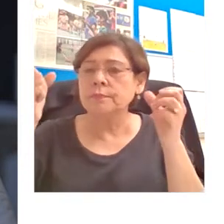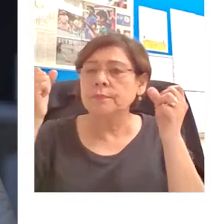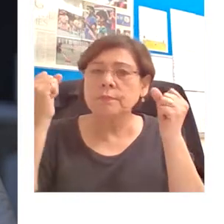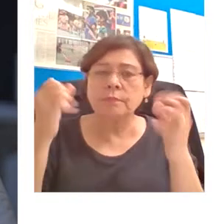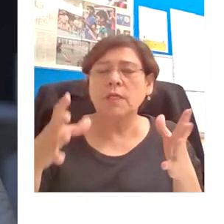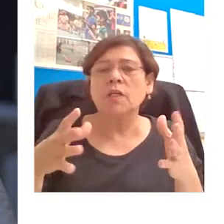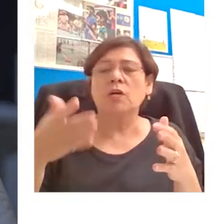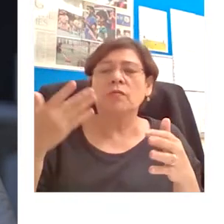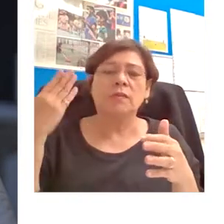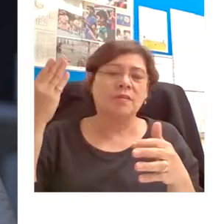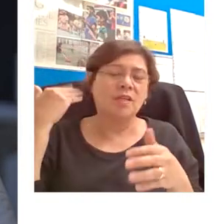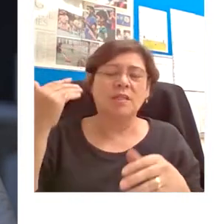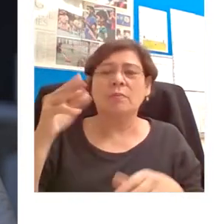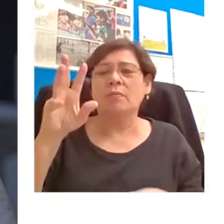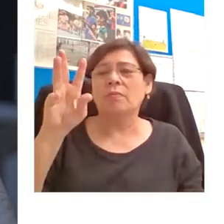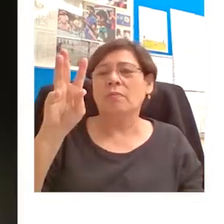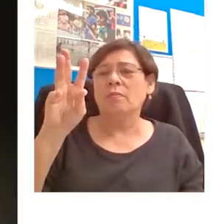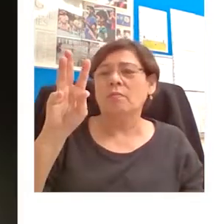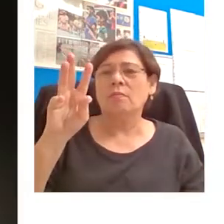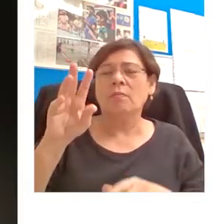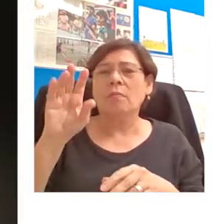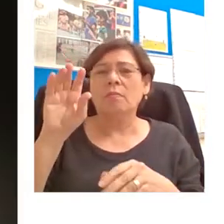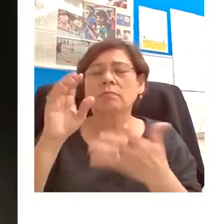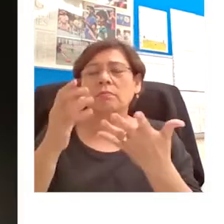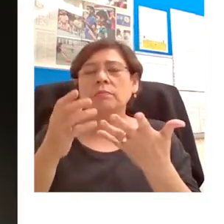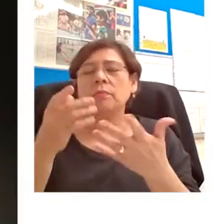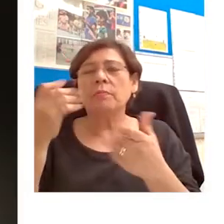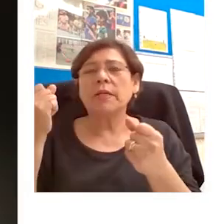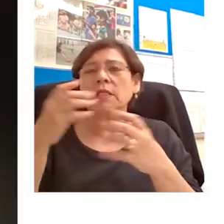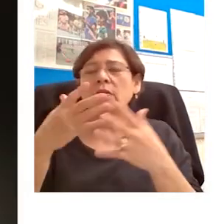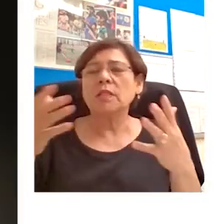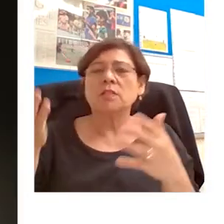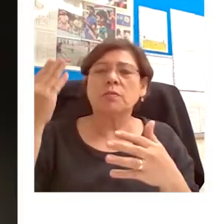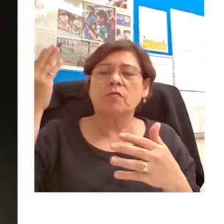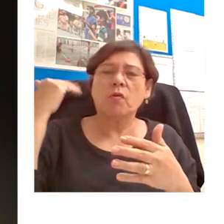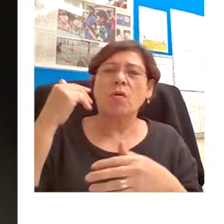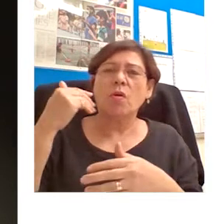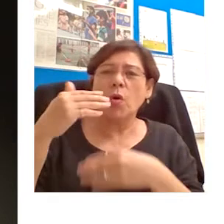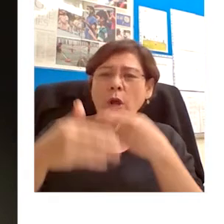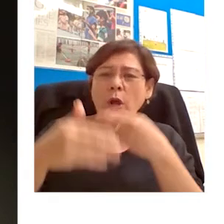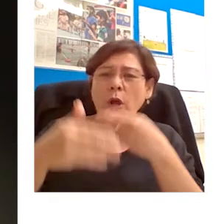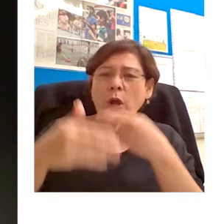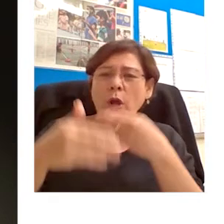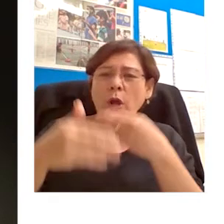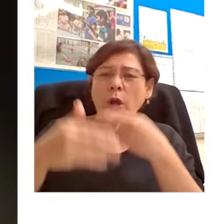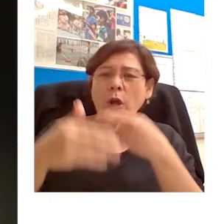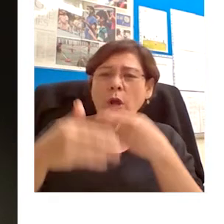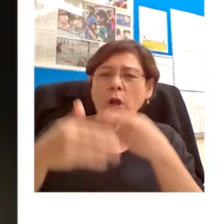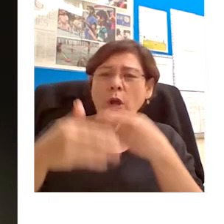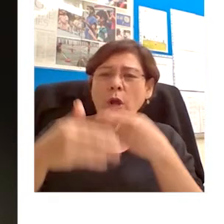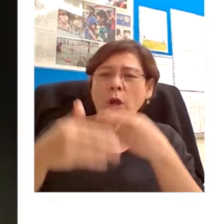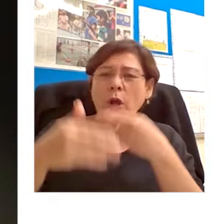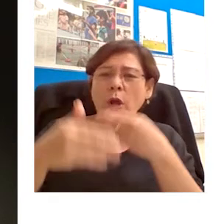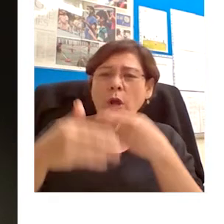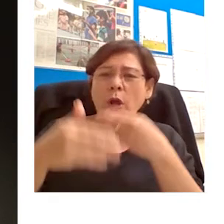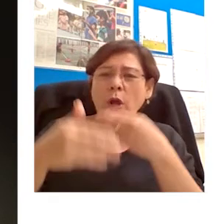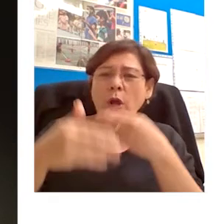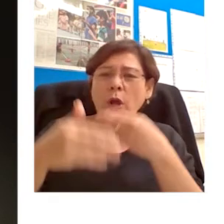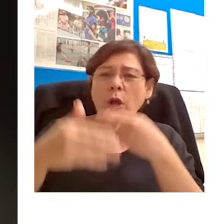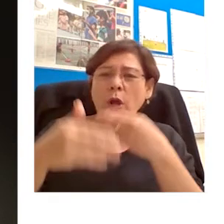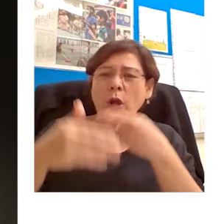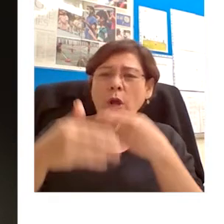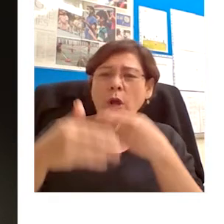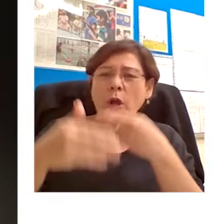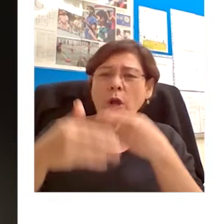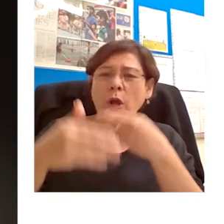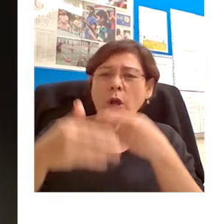cartography, architecture, one could go on and on. But these illustrations were still very, very expensive, far too expensive for